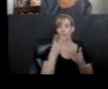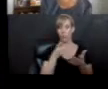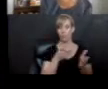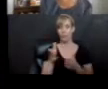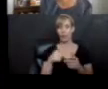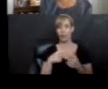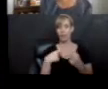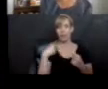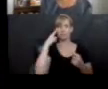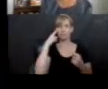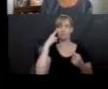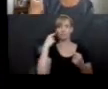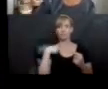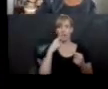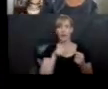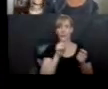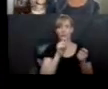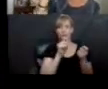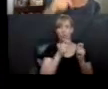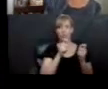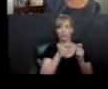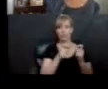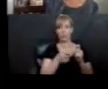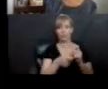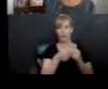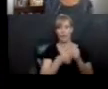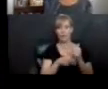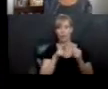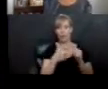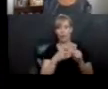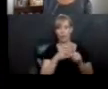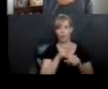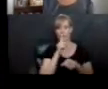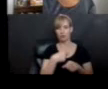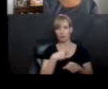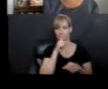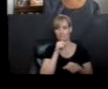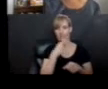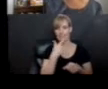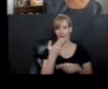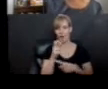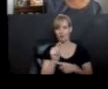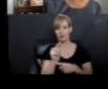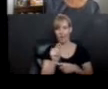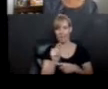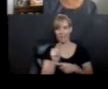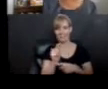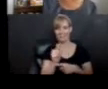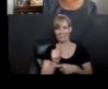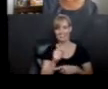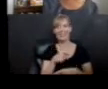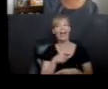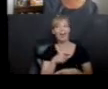back before I sent it and change every third word to make sure I wasn't. To make sure it wasn't great? Yeah. Oh,